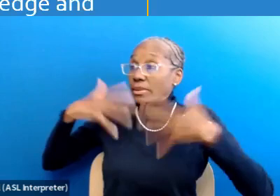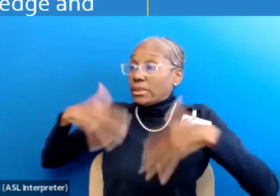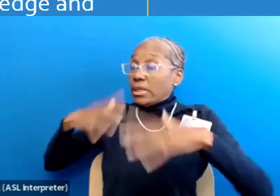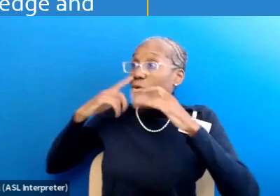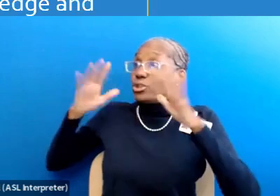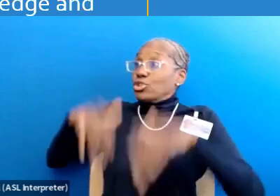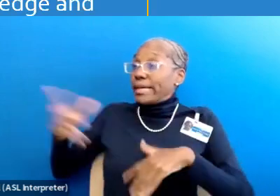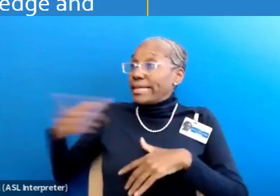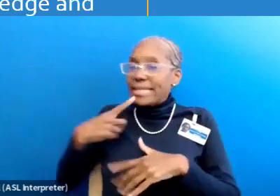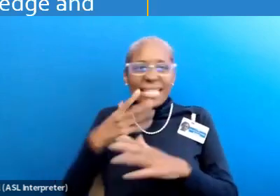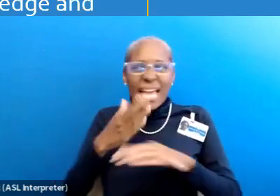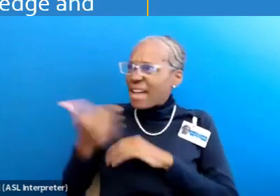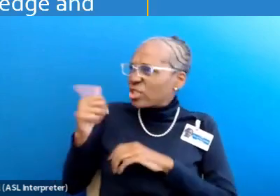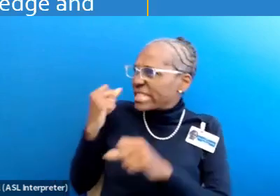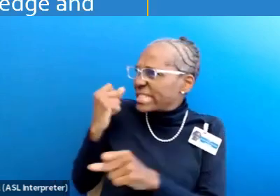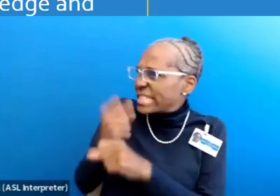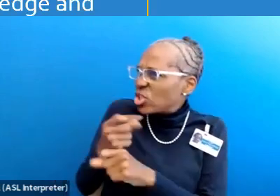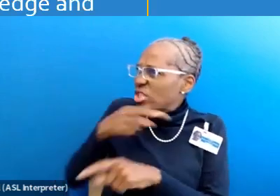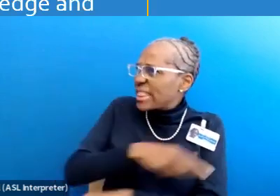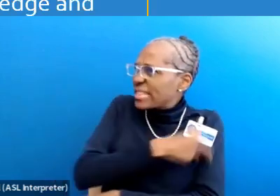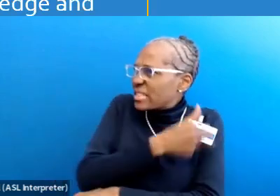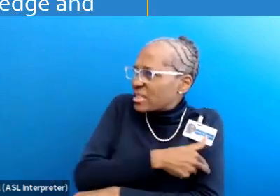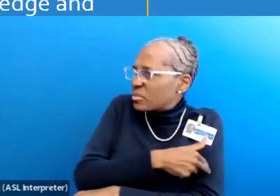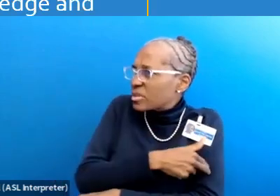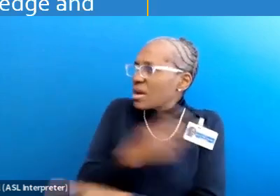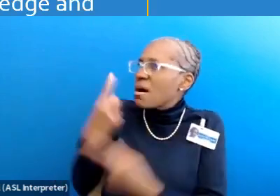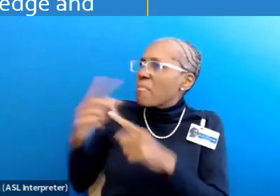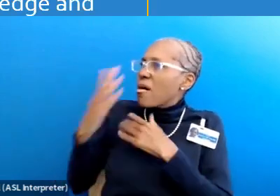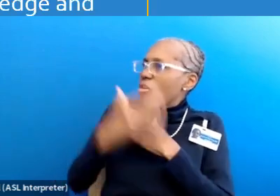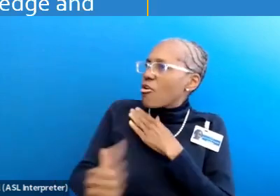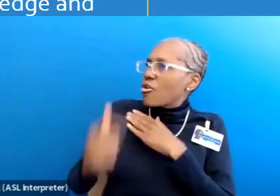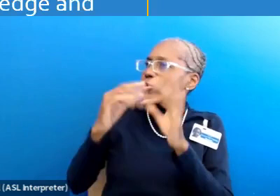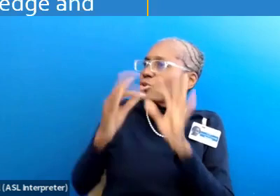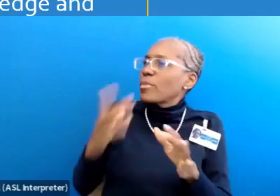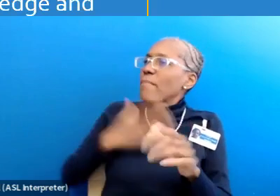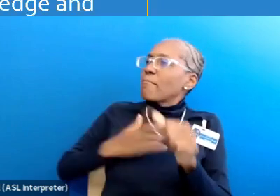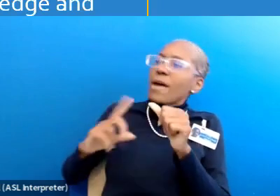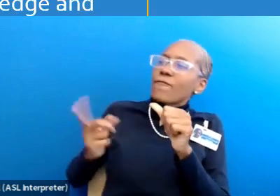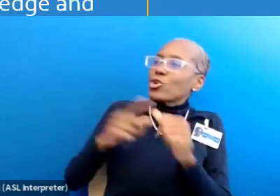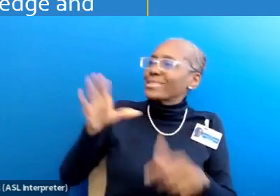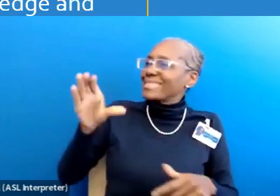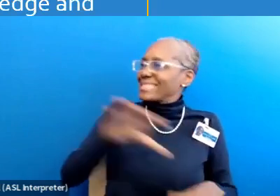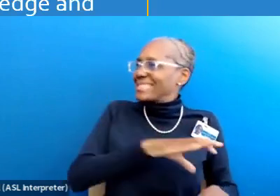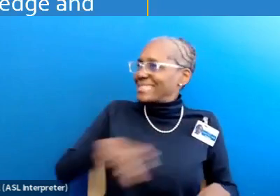to me, after 10 years at this hospital, I got called to interpret my first C-section.